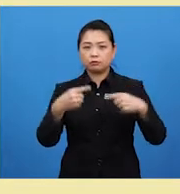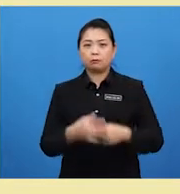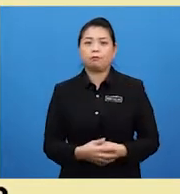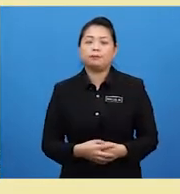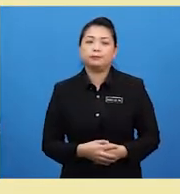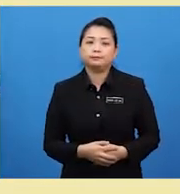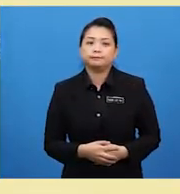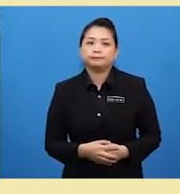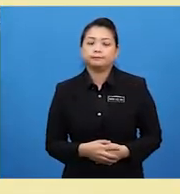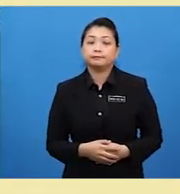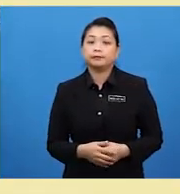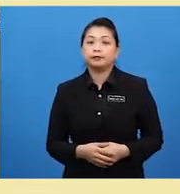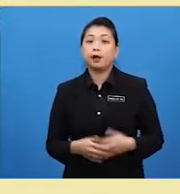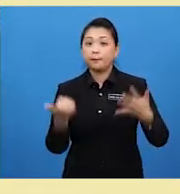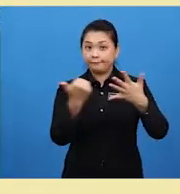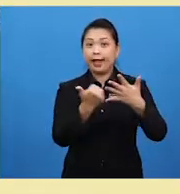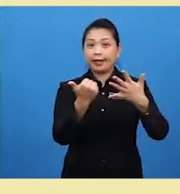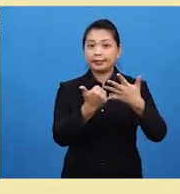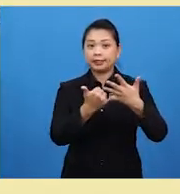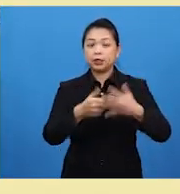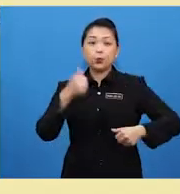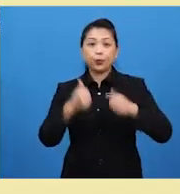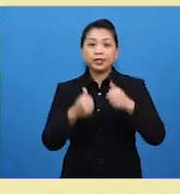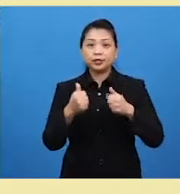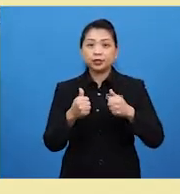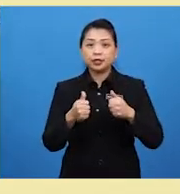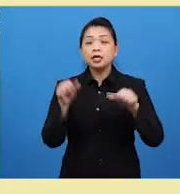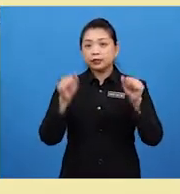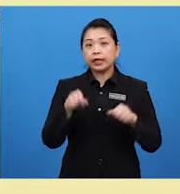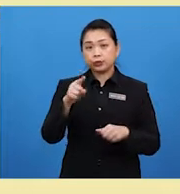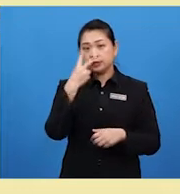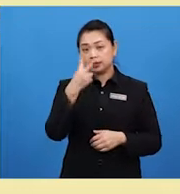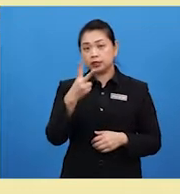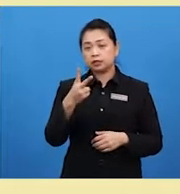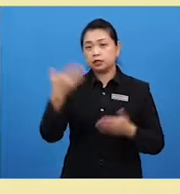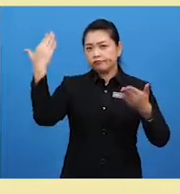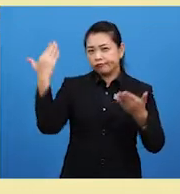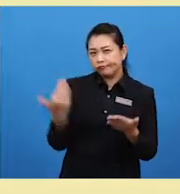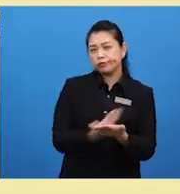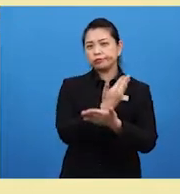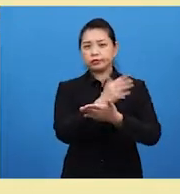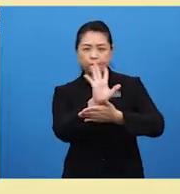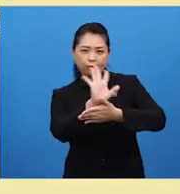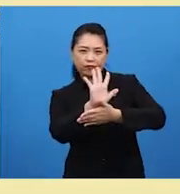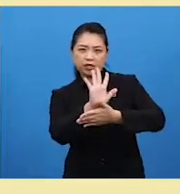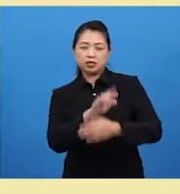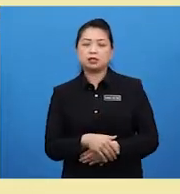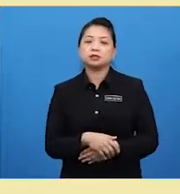Number five, in which advert can you see the latest Hollywood movie?